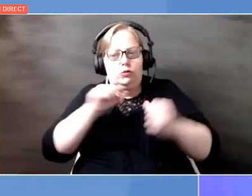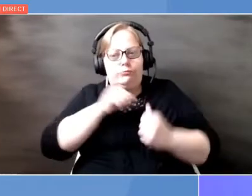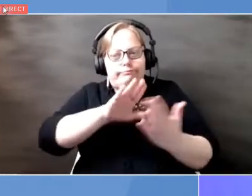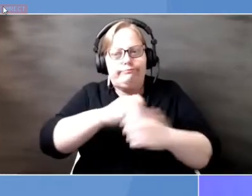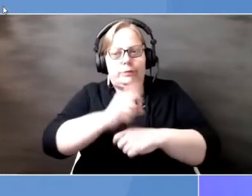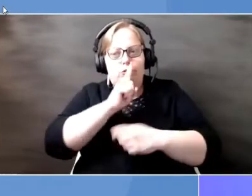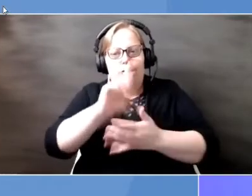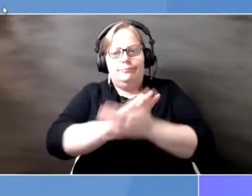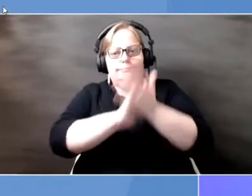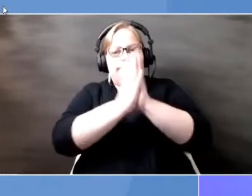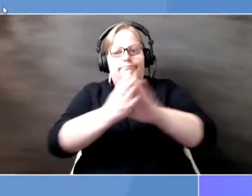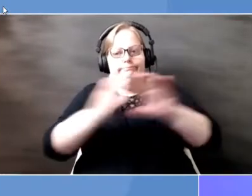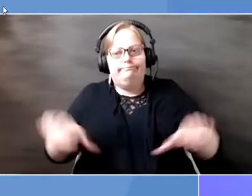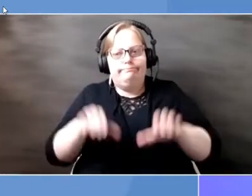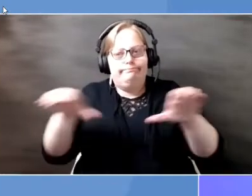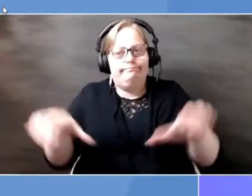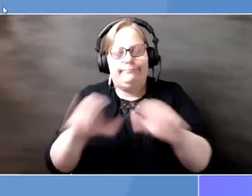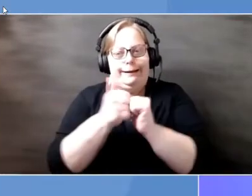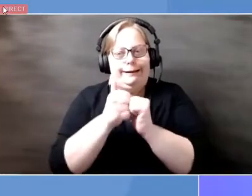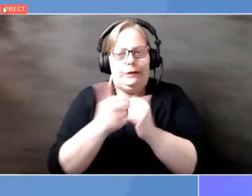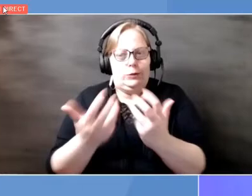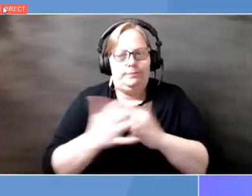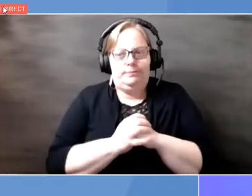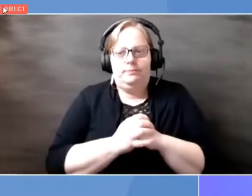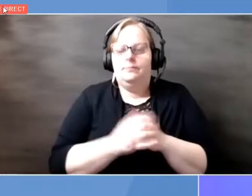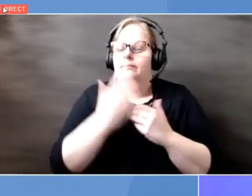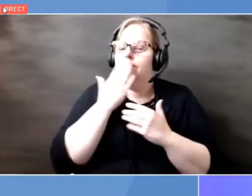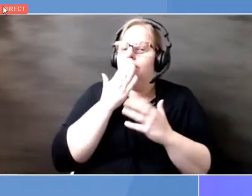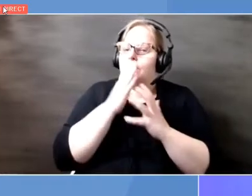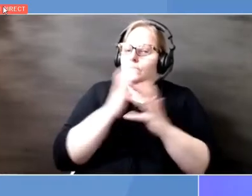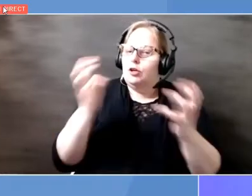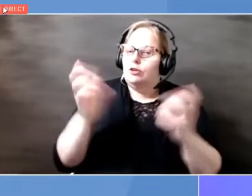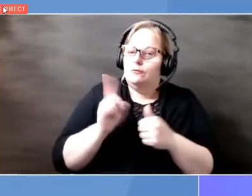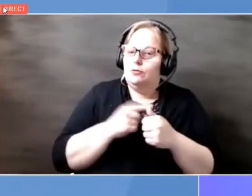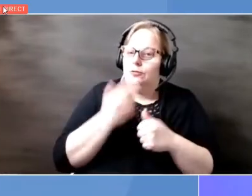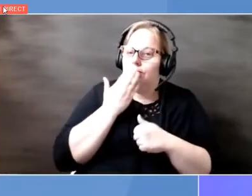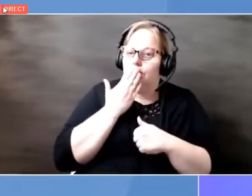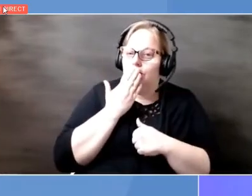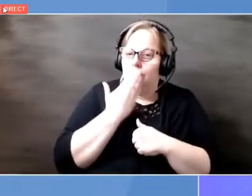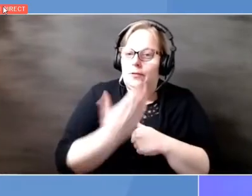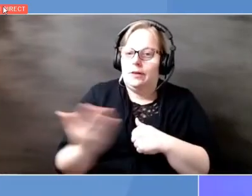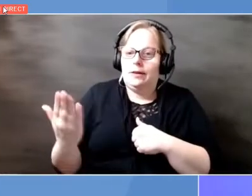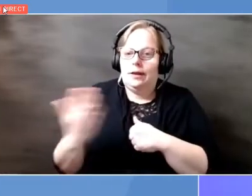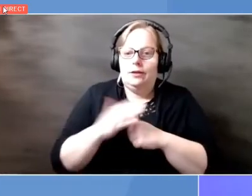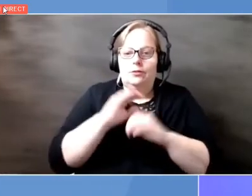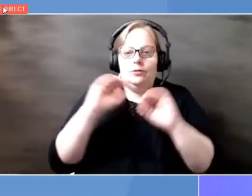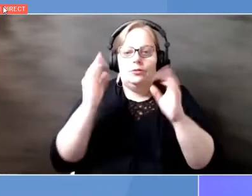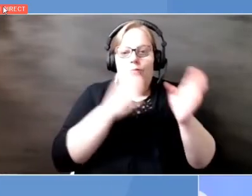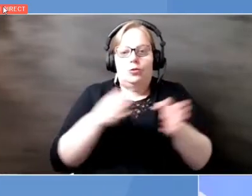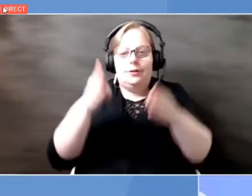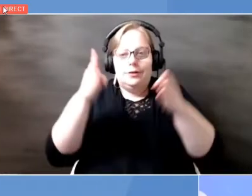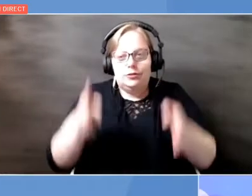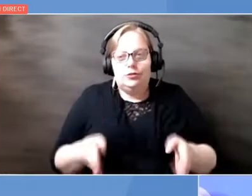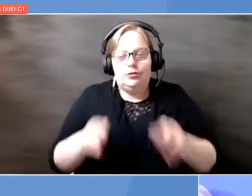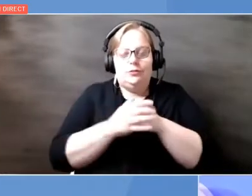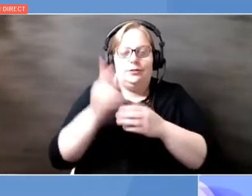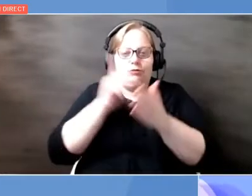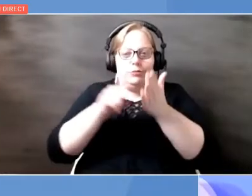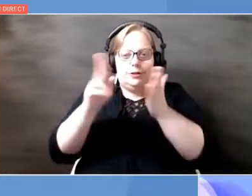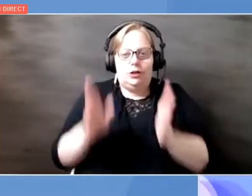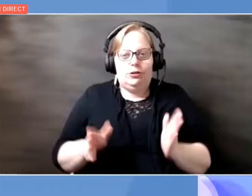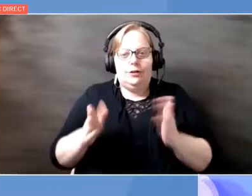into action? Thank you very much. Thank Well, first I'd like to thank the organizers and Secretary Granholm to